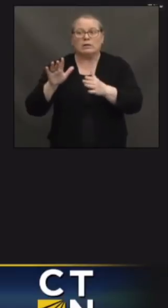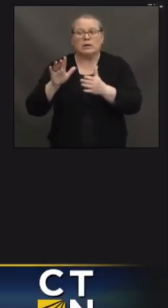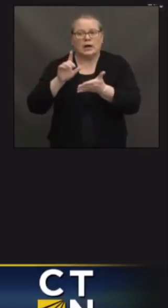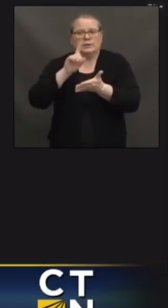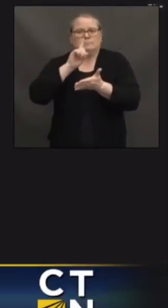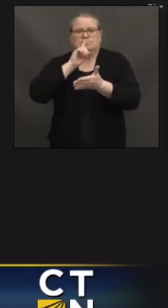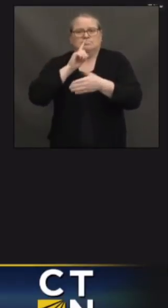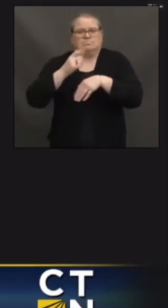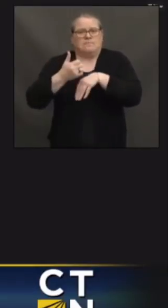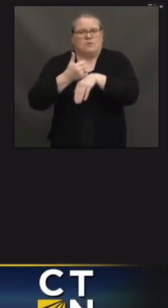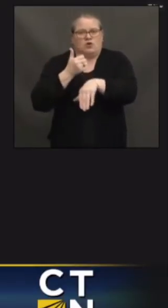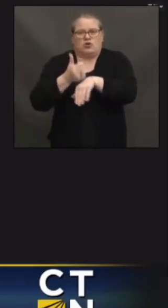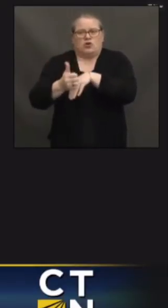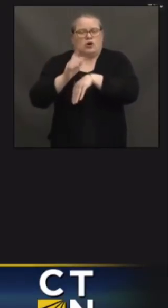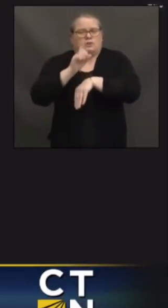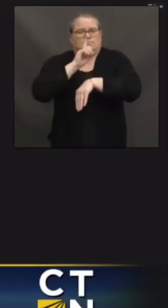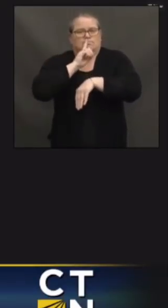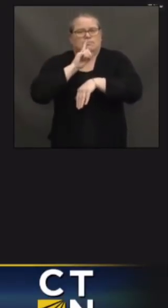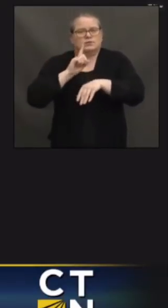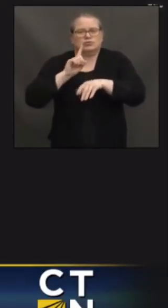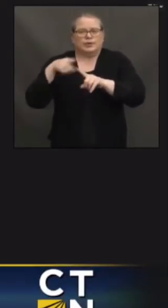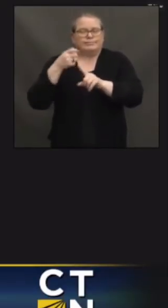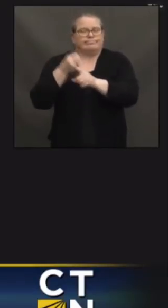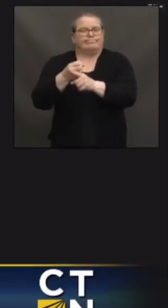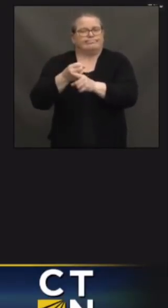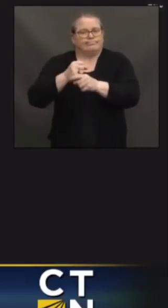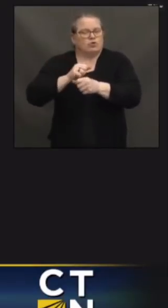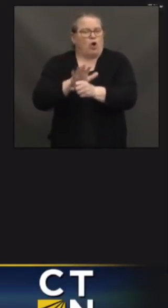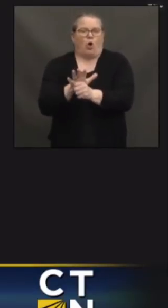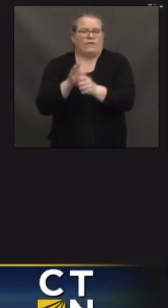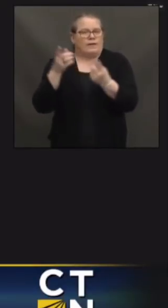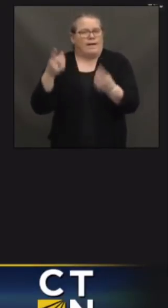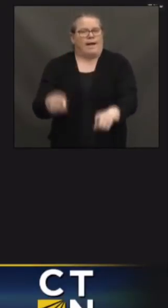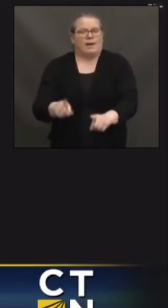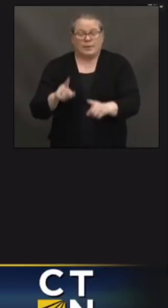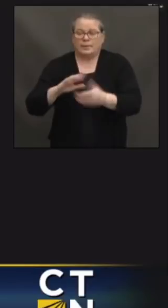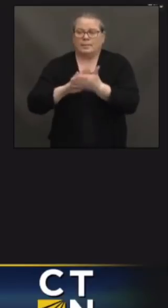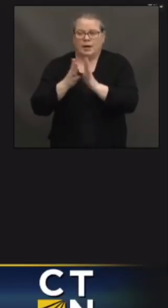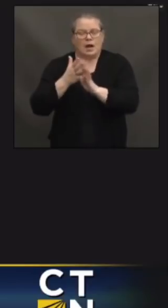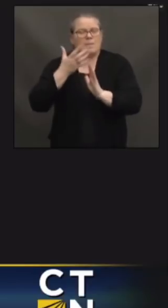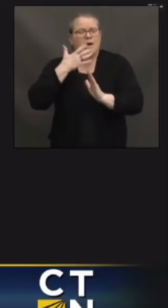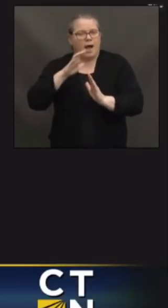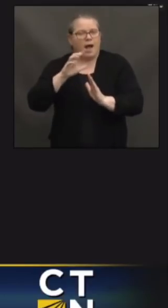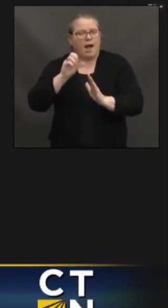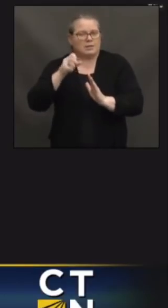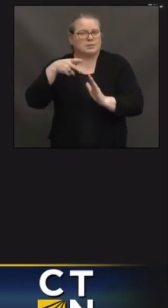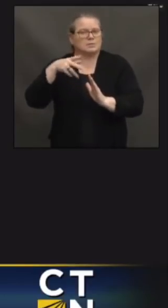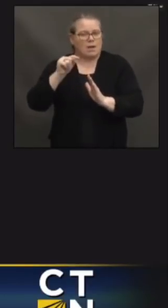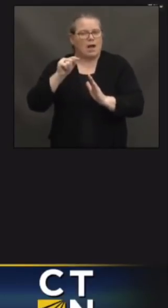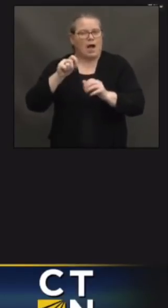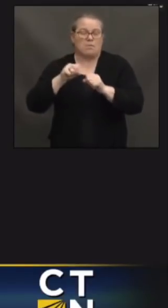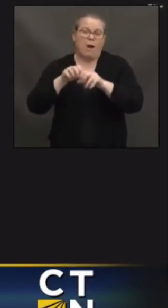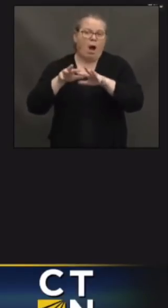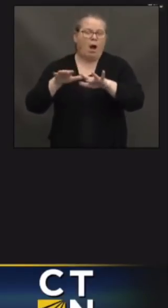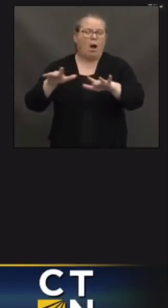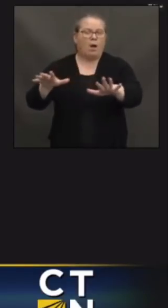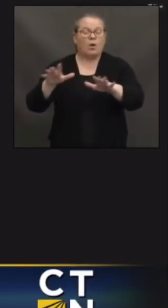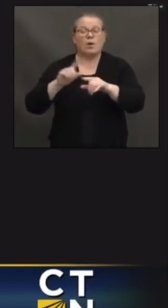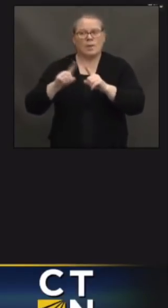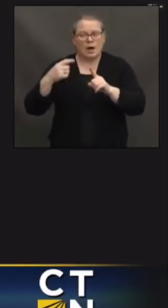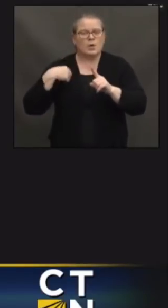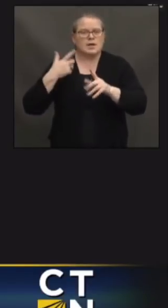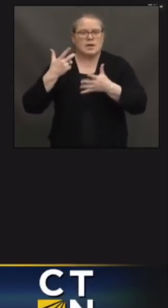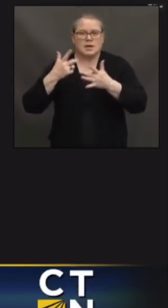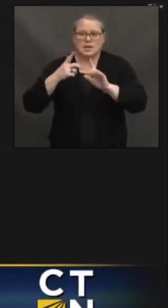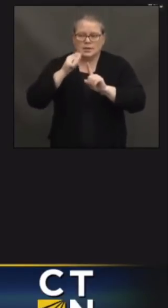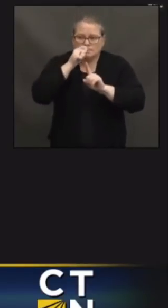state because of your leadership and the fact that we just have a can-do attitude in our state, people willing to